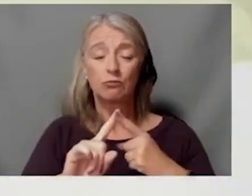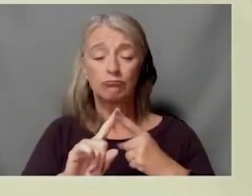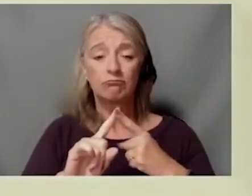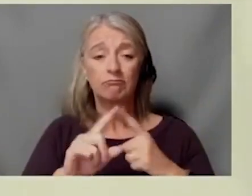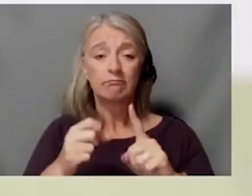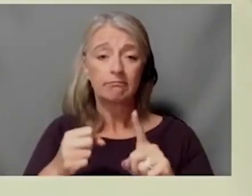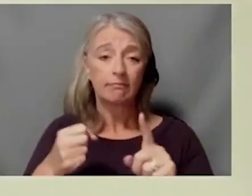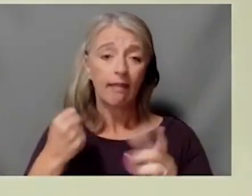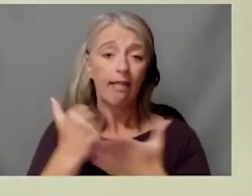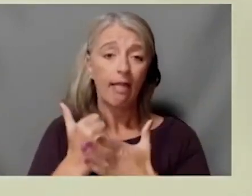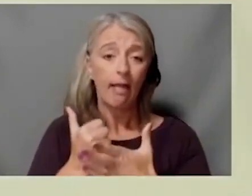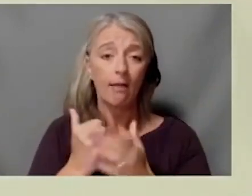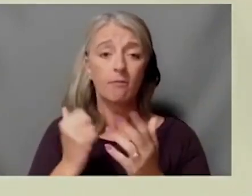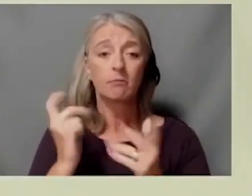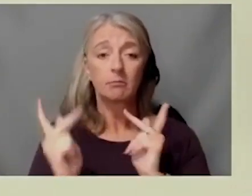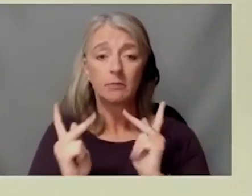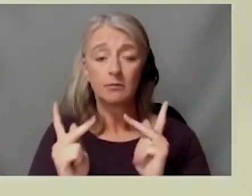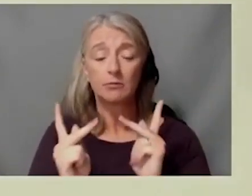potentially